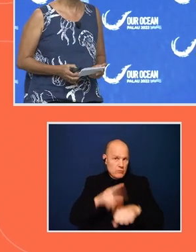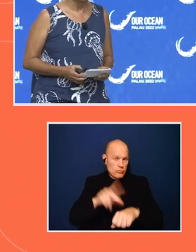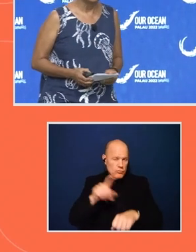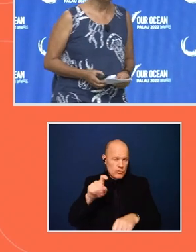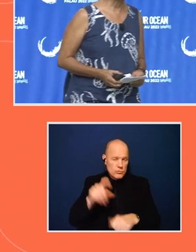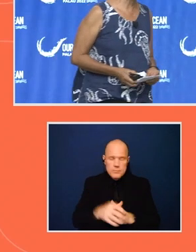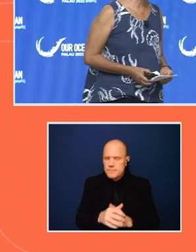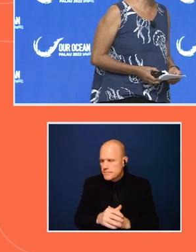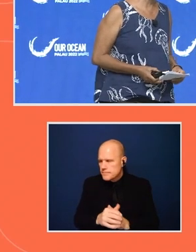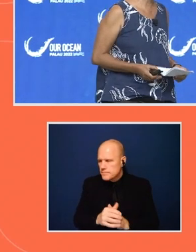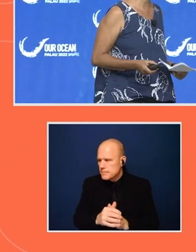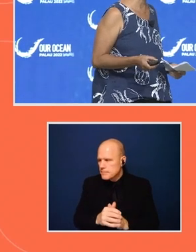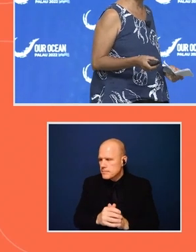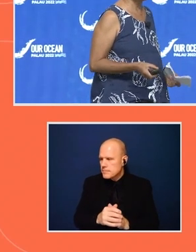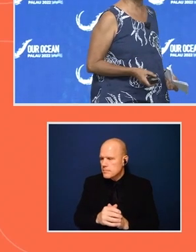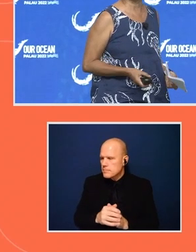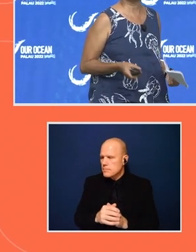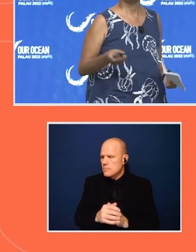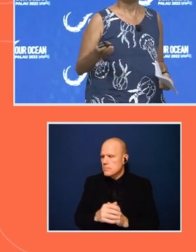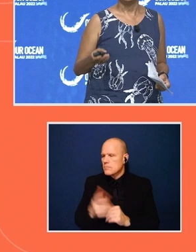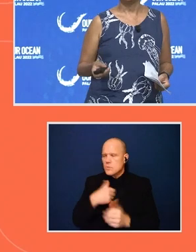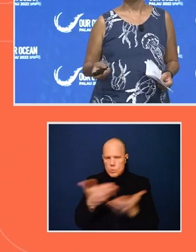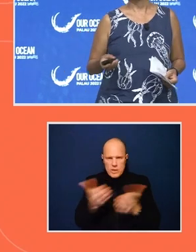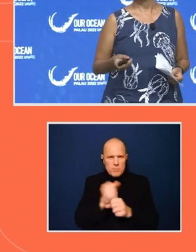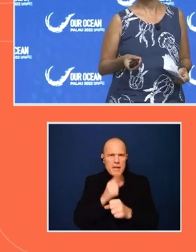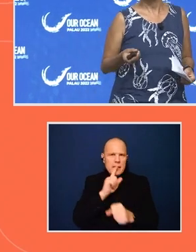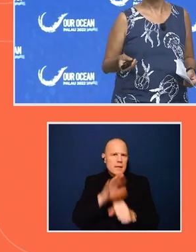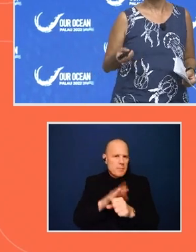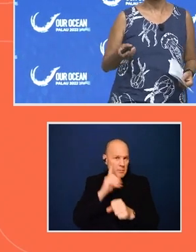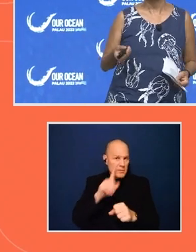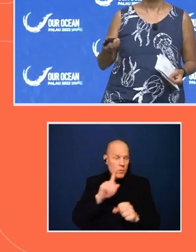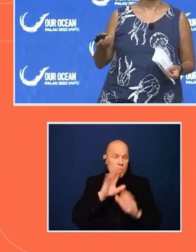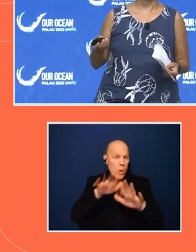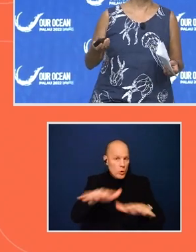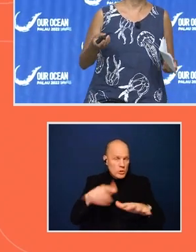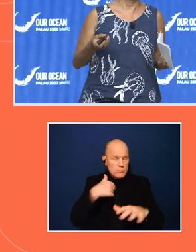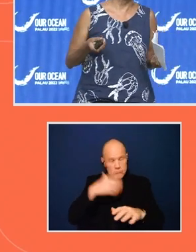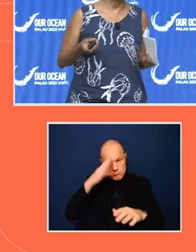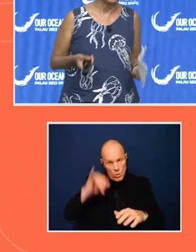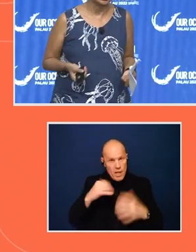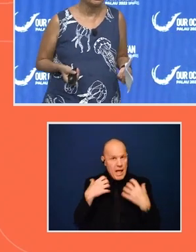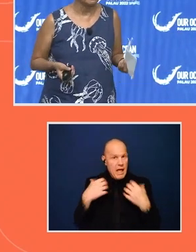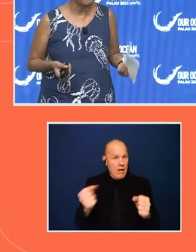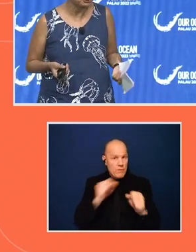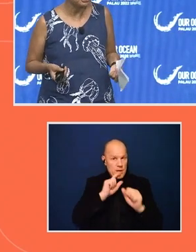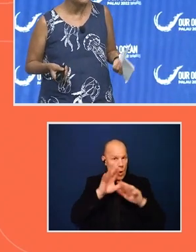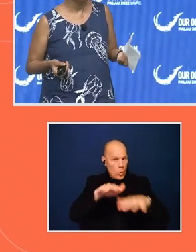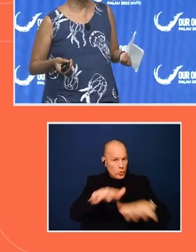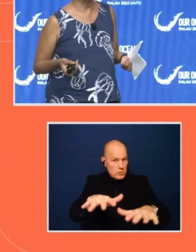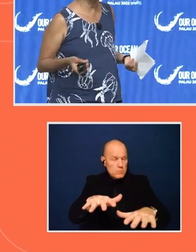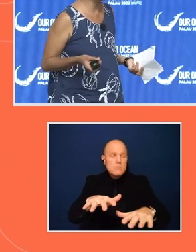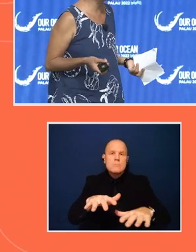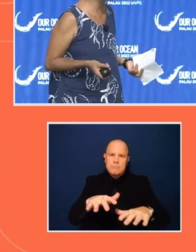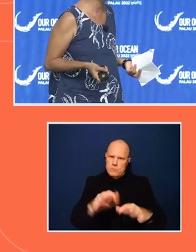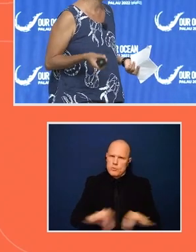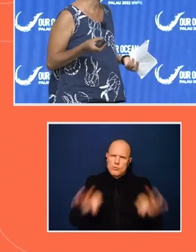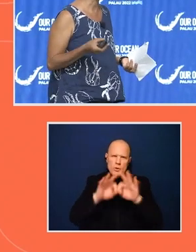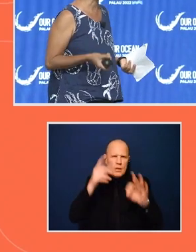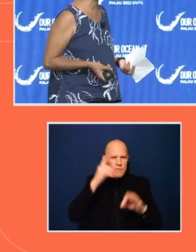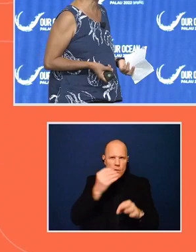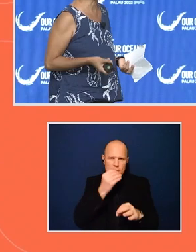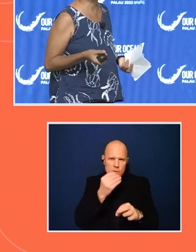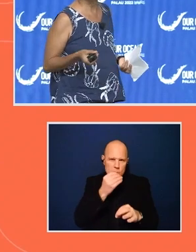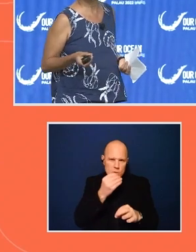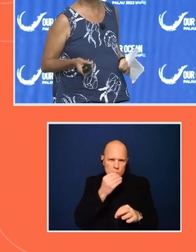So we're here making commitments for the ocean. We know that a healthy ocean is actually going to be critical for food, for livelihoods,